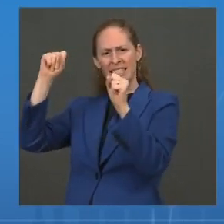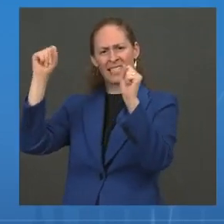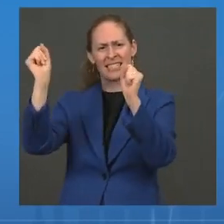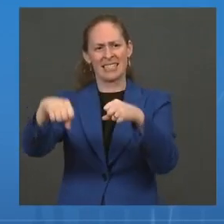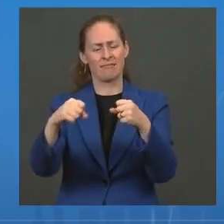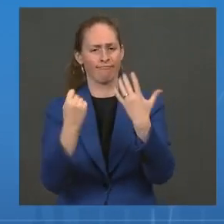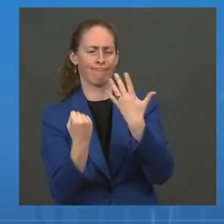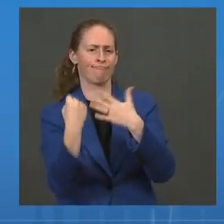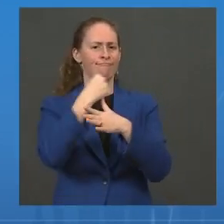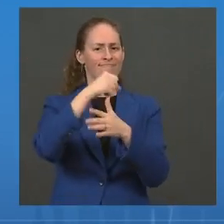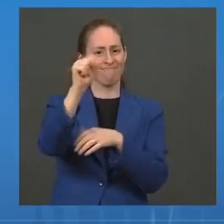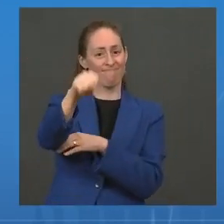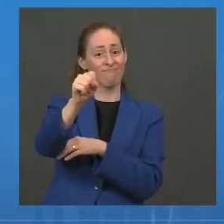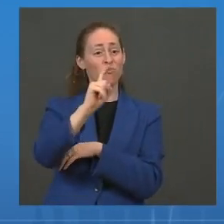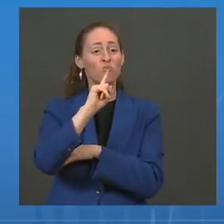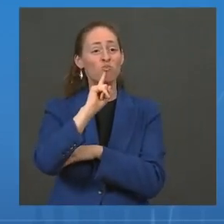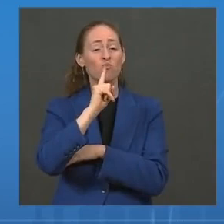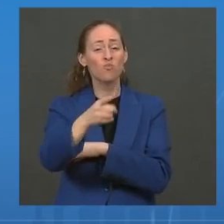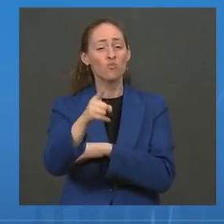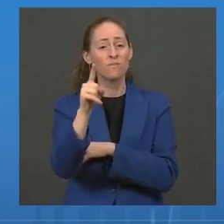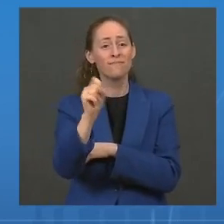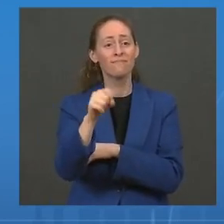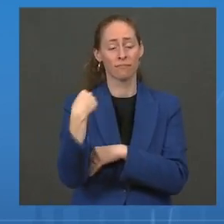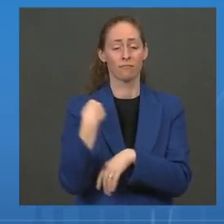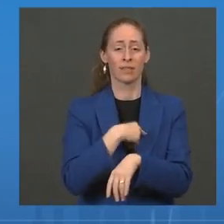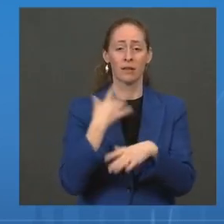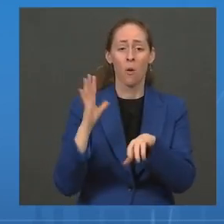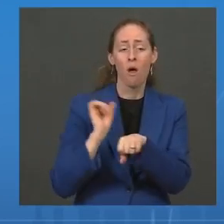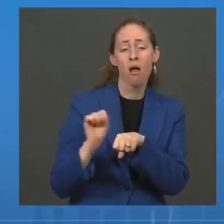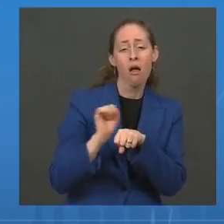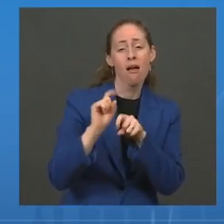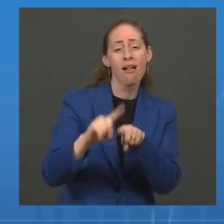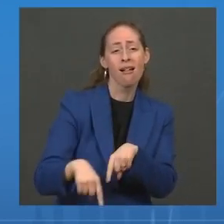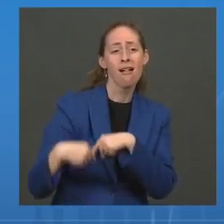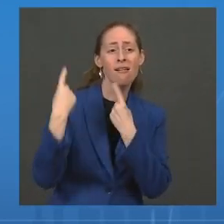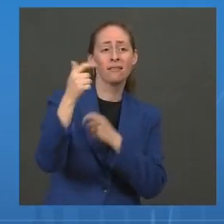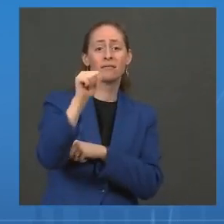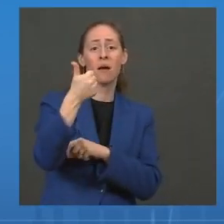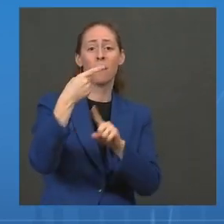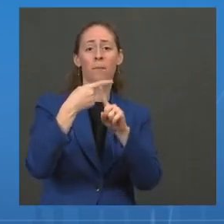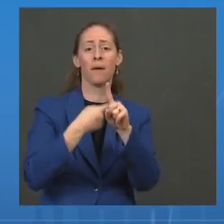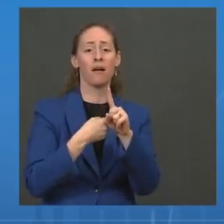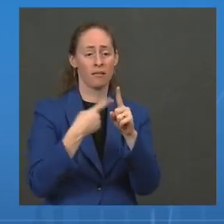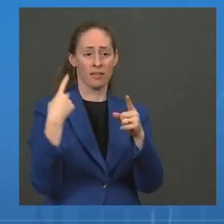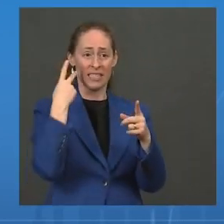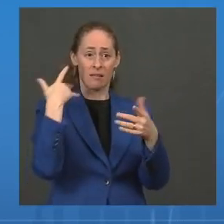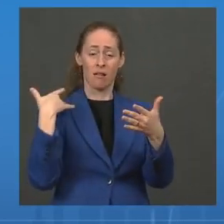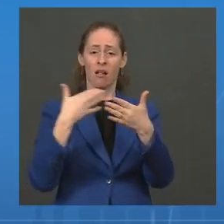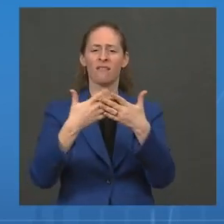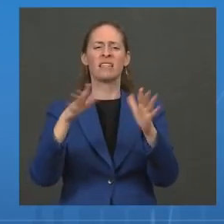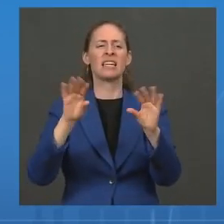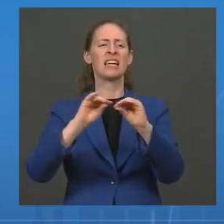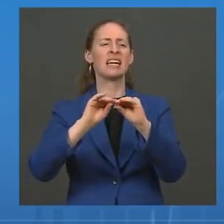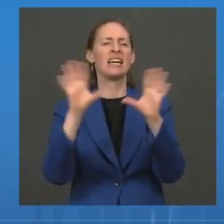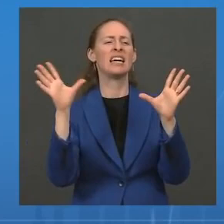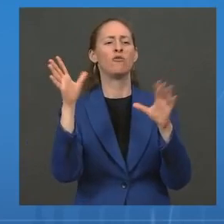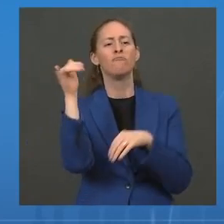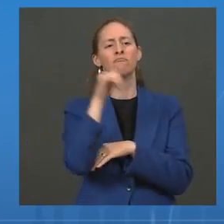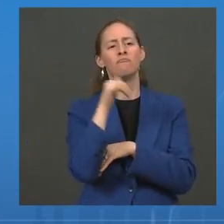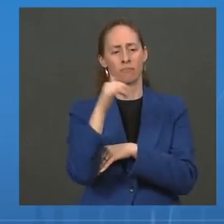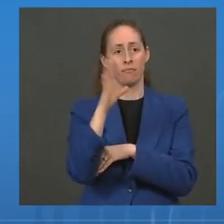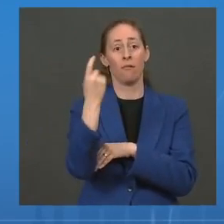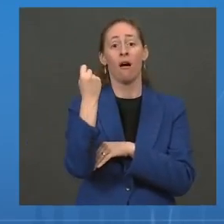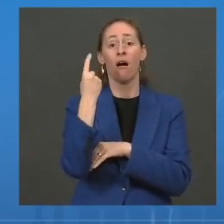And through our work these past 10 months, we've shown in COVID-19 health equity, it's not just aspirational,